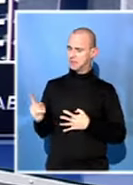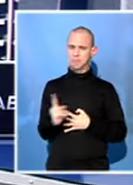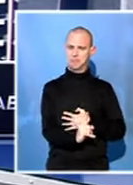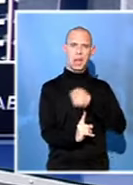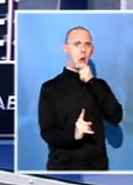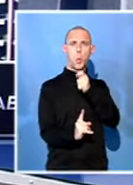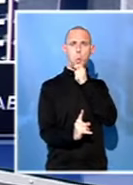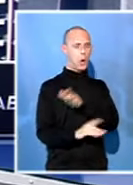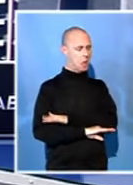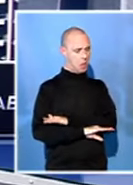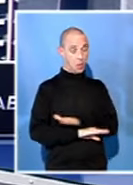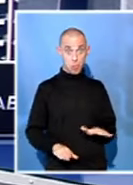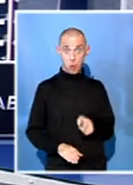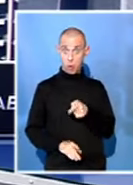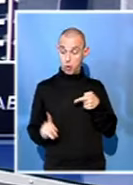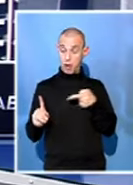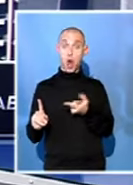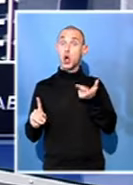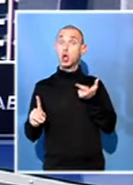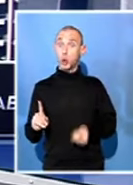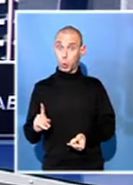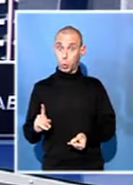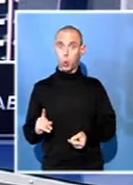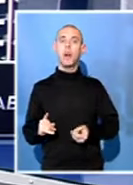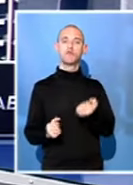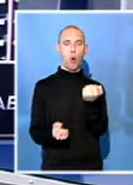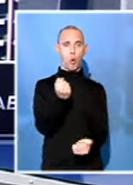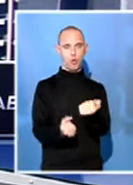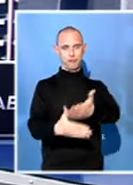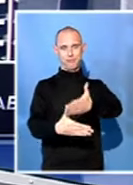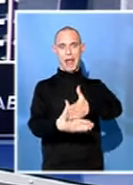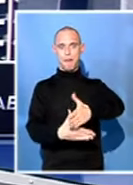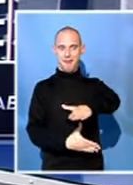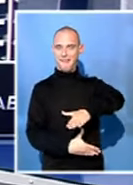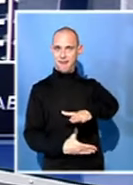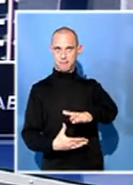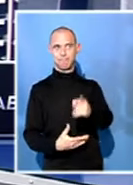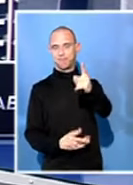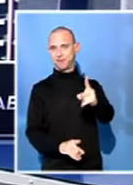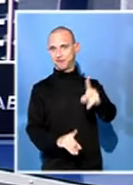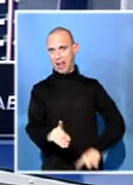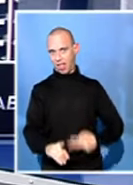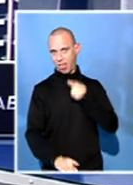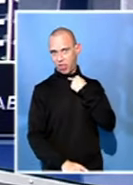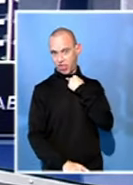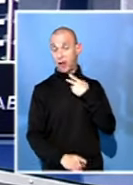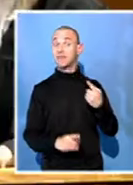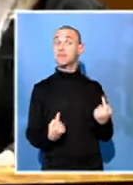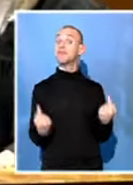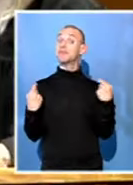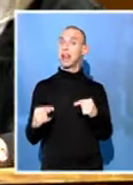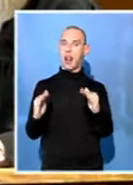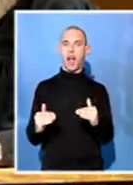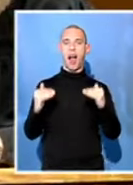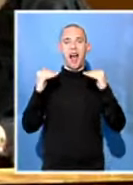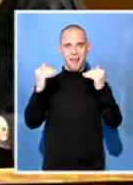investigation at the SABC. That investigation is dealing with Volkow's penning an article about the broadcaster. The SABC